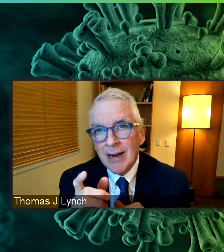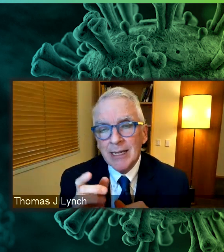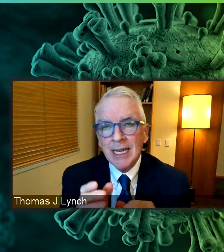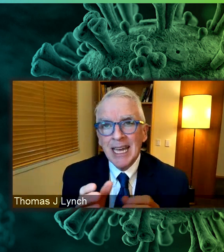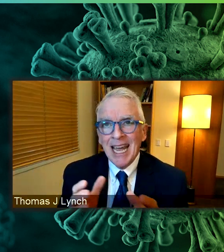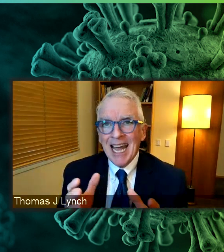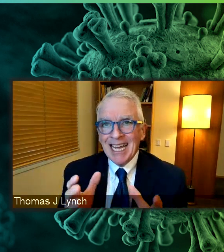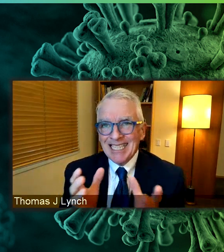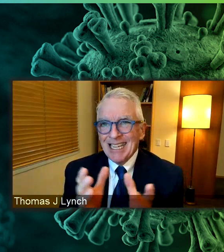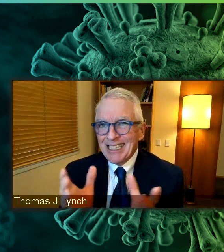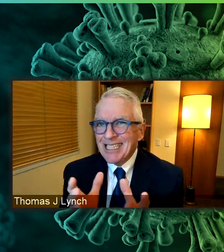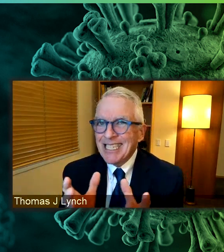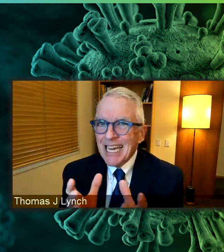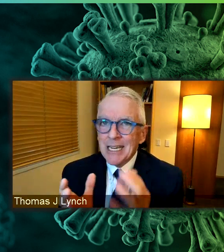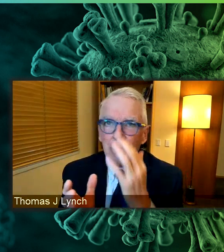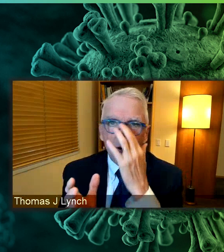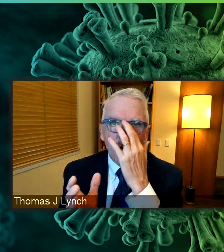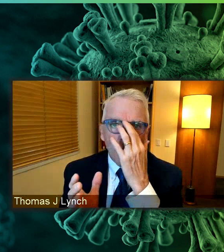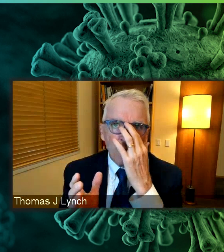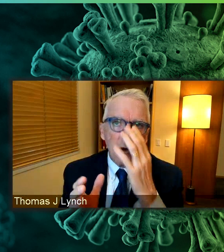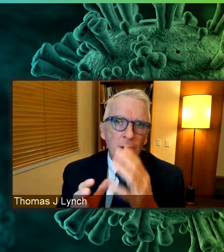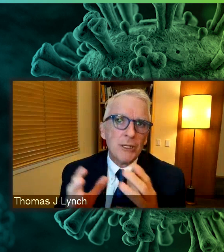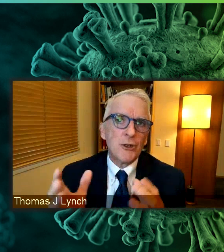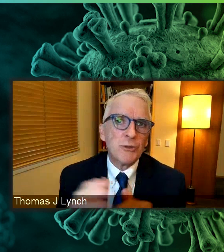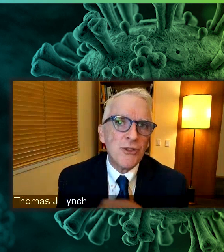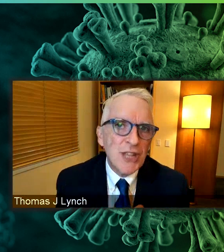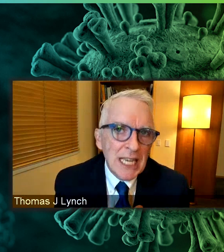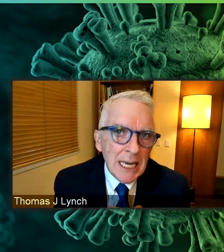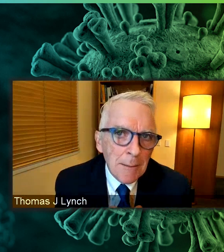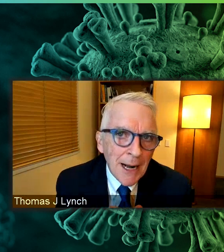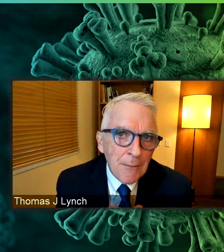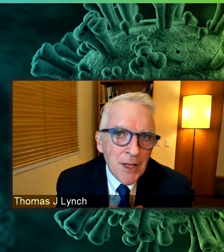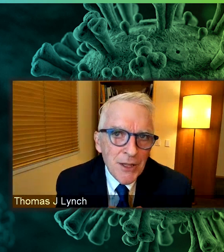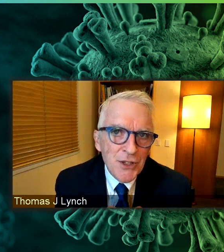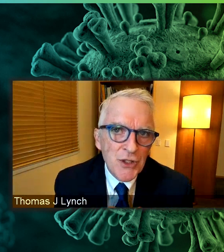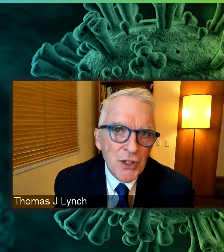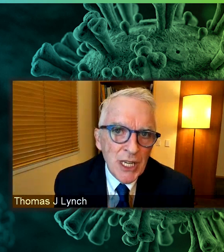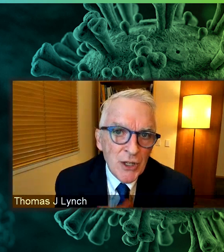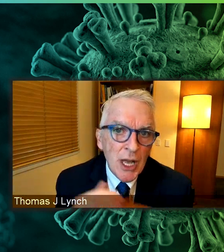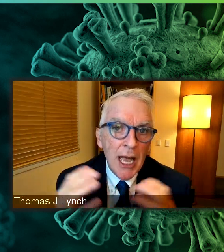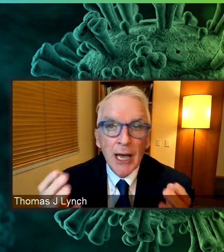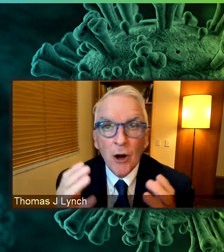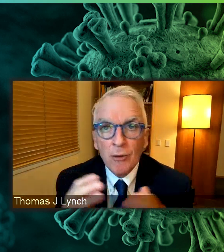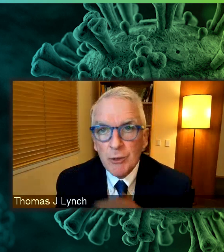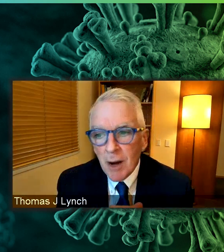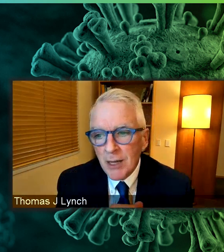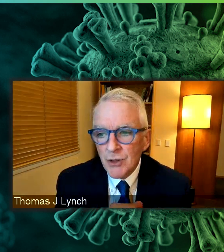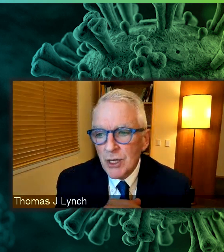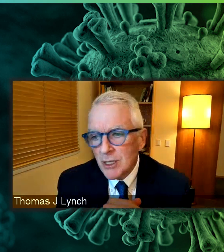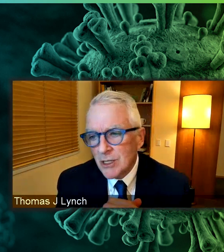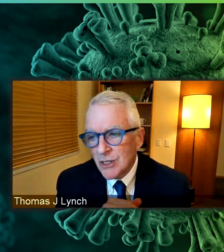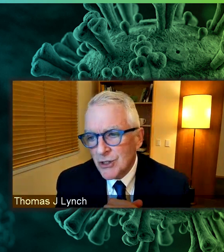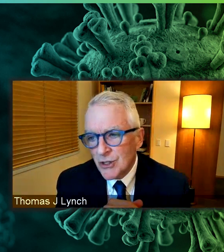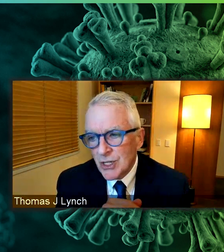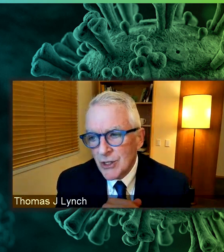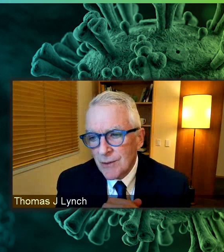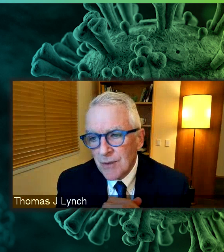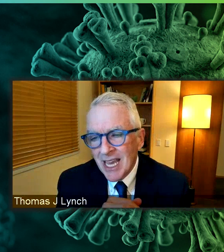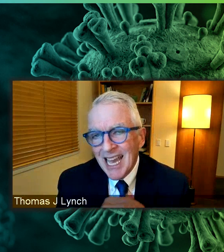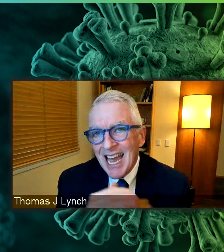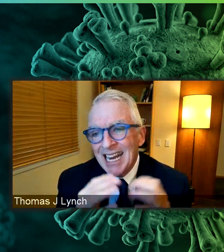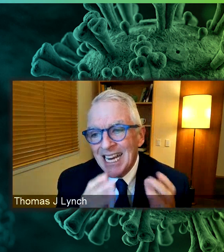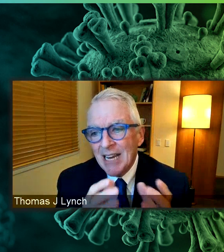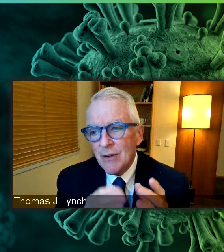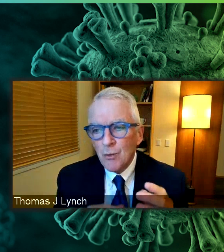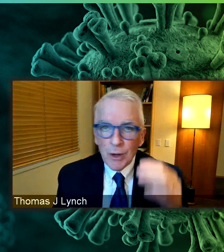Delta variant has dealt us yet another curveball in terms of thinking about this disease and our response to this disease.